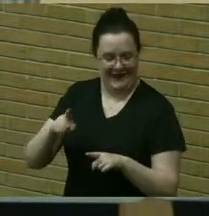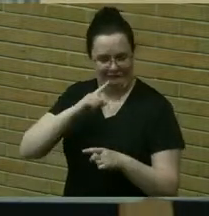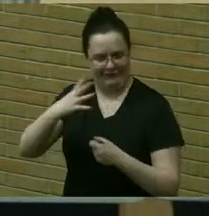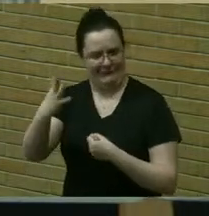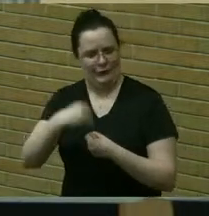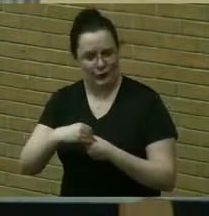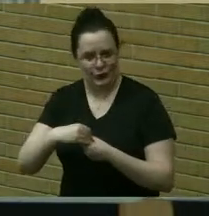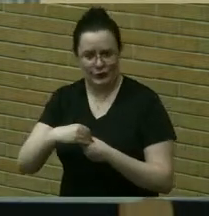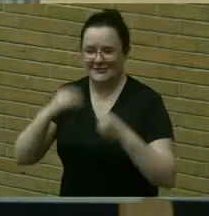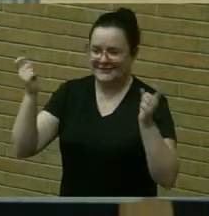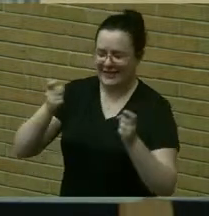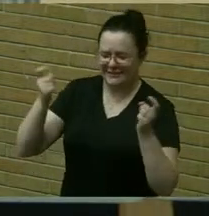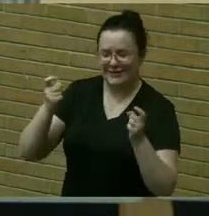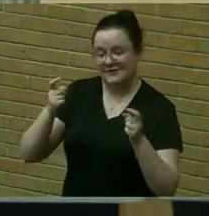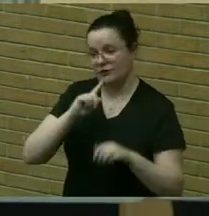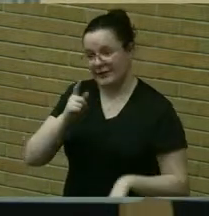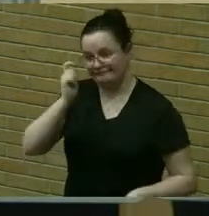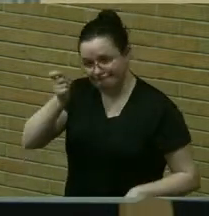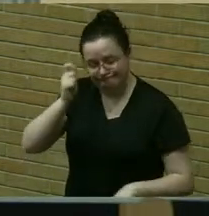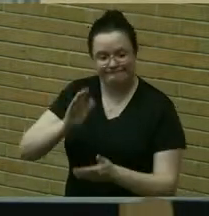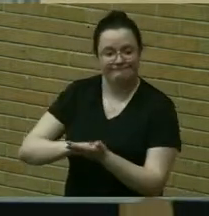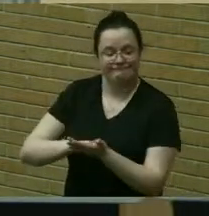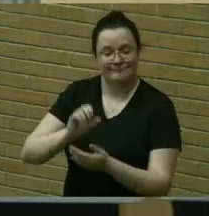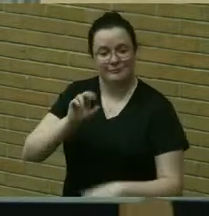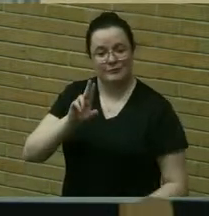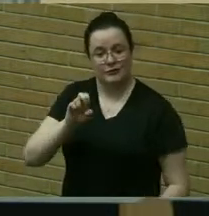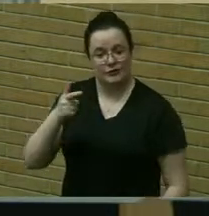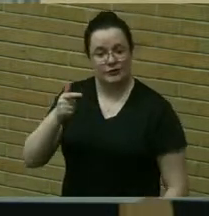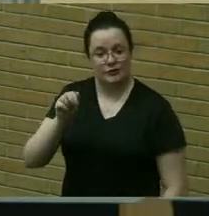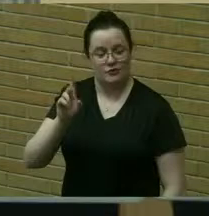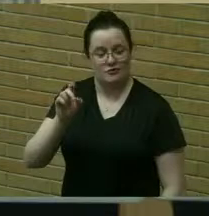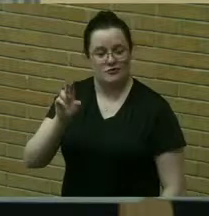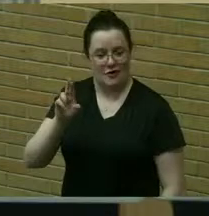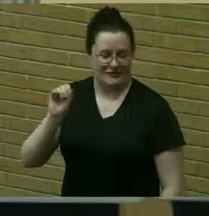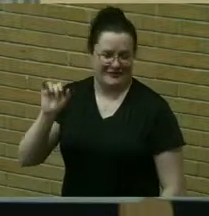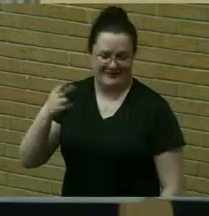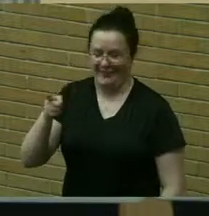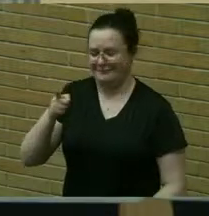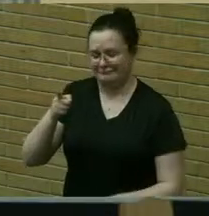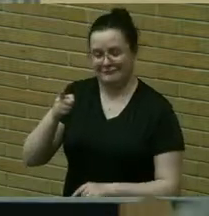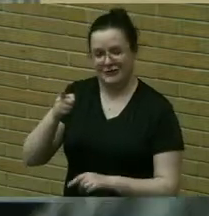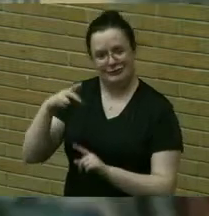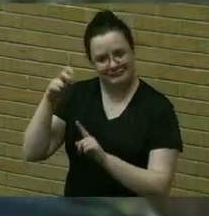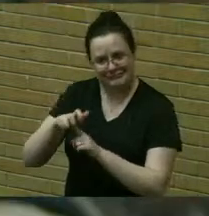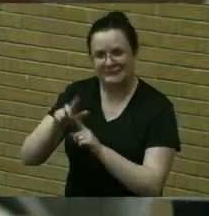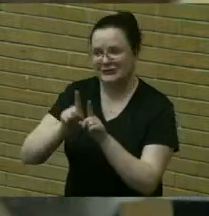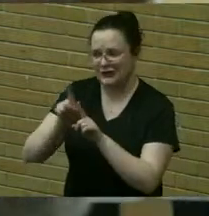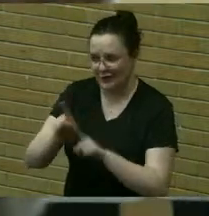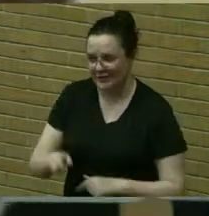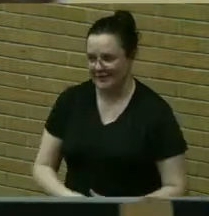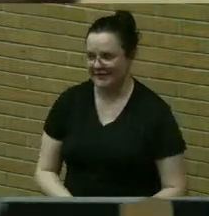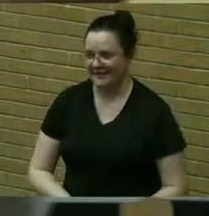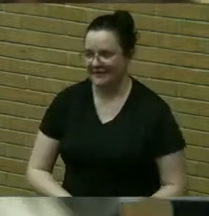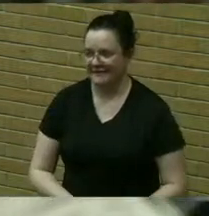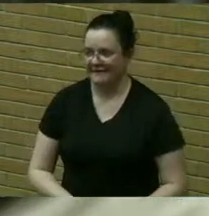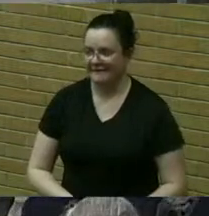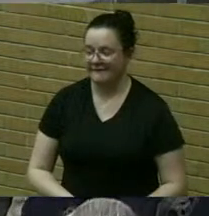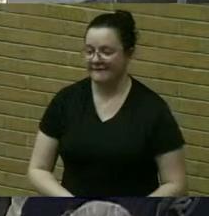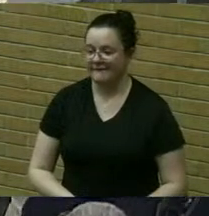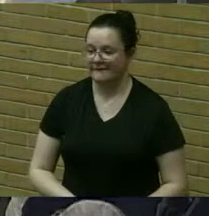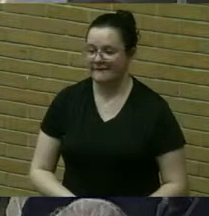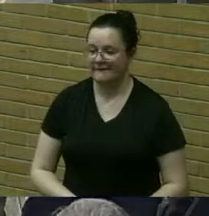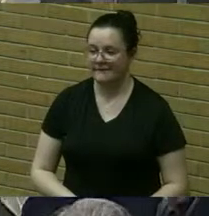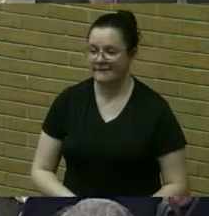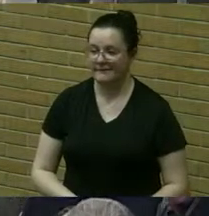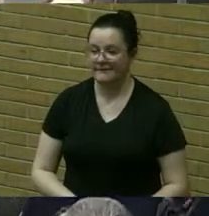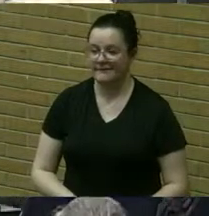all that hats off sue gardner smith you are a rock star um i i wasn't able to attend the